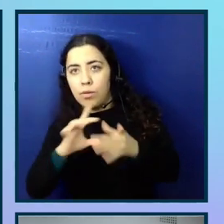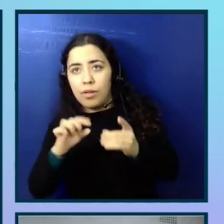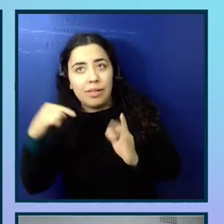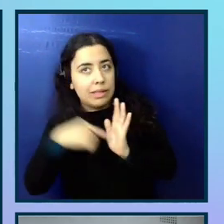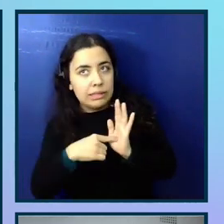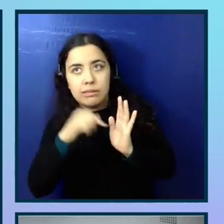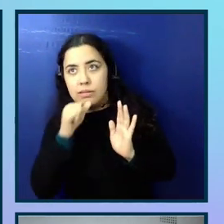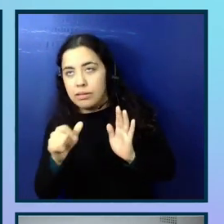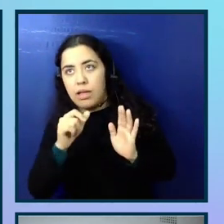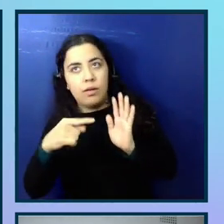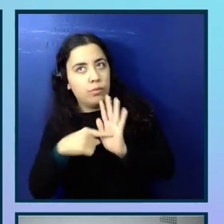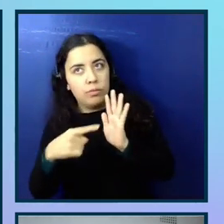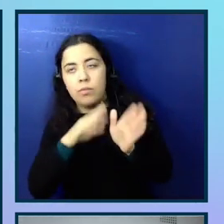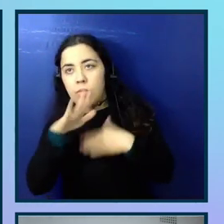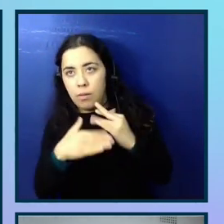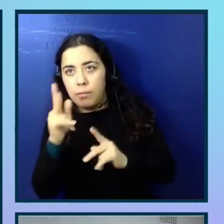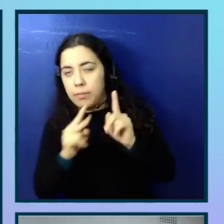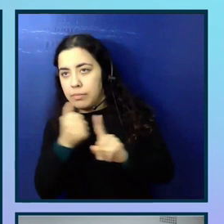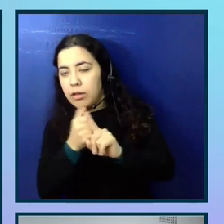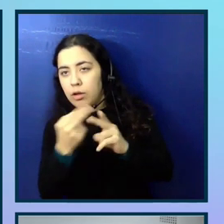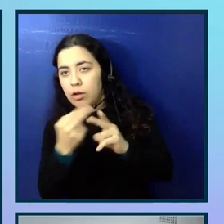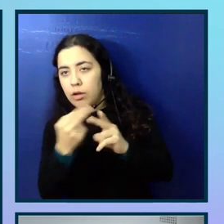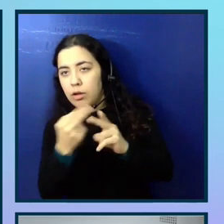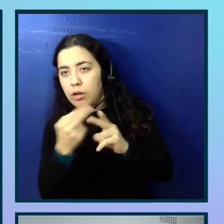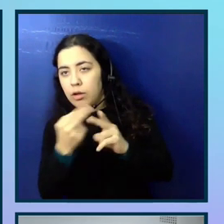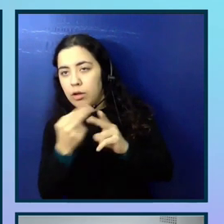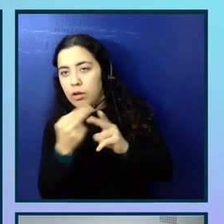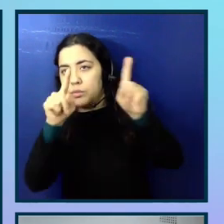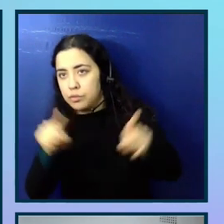represent all people who like use a screen reader, for example.